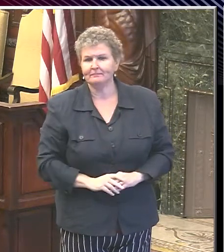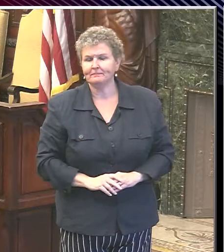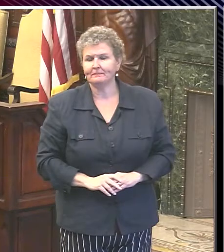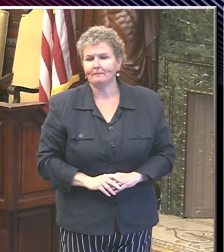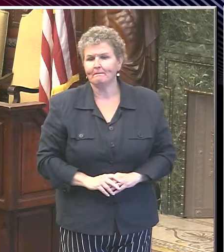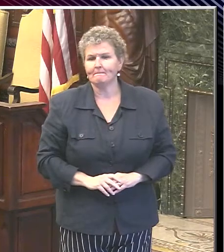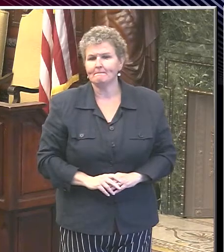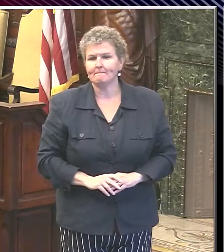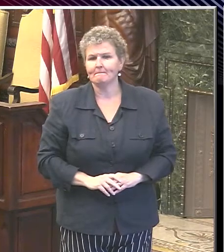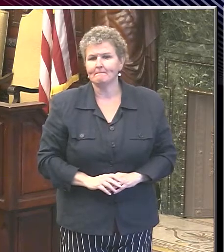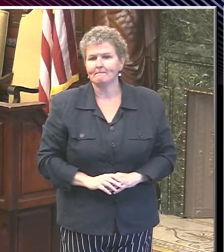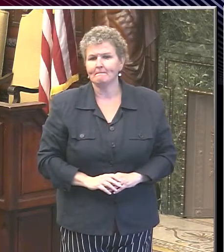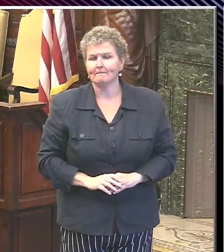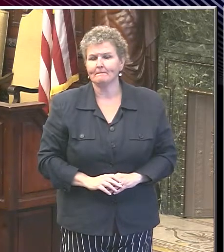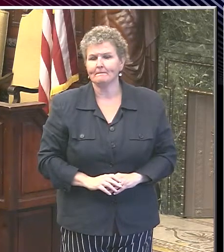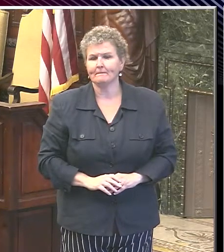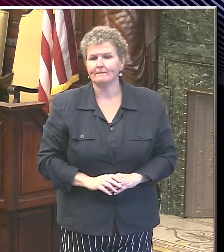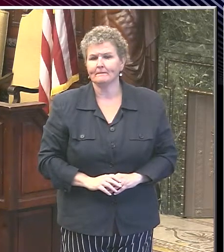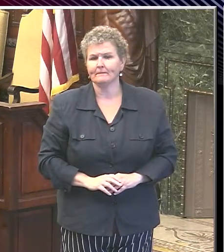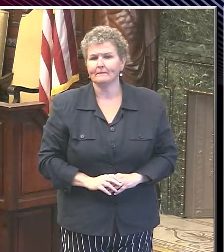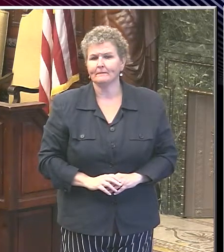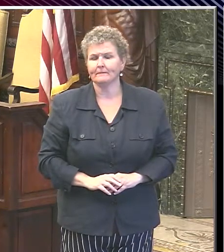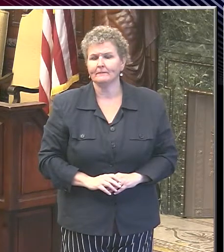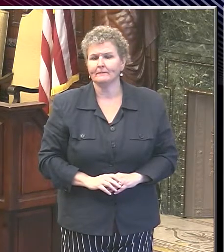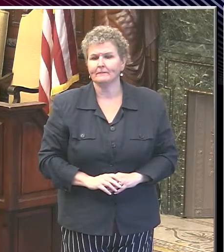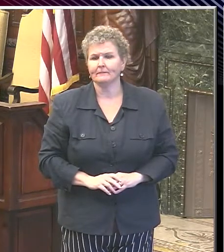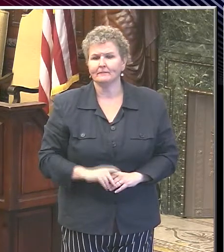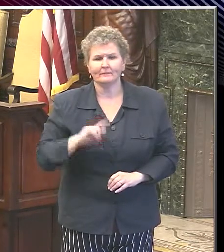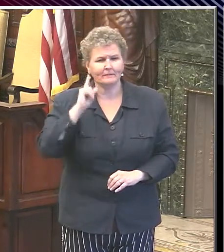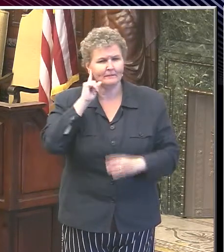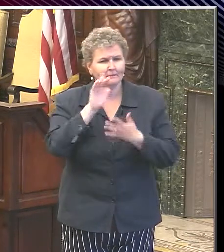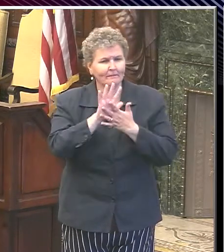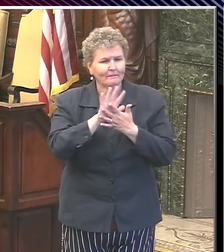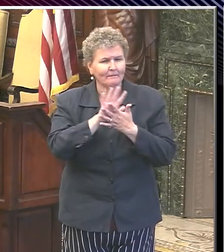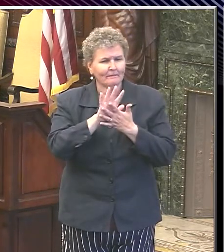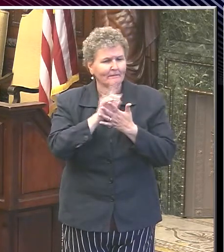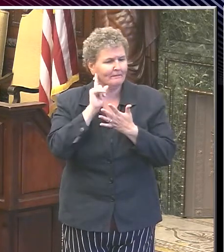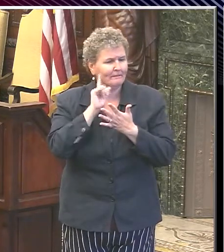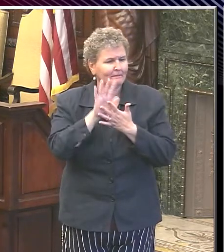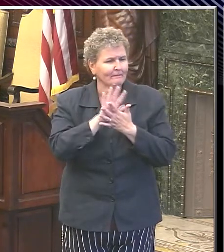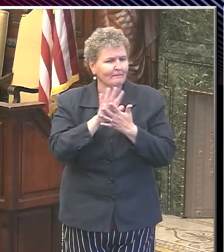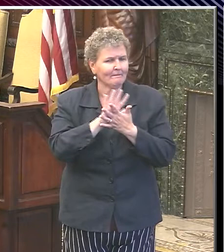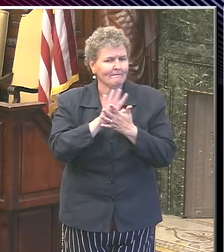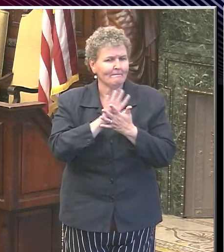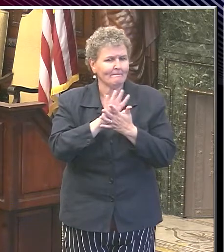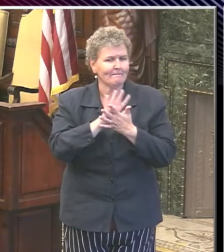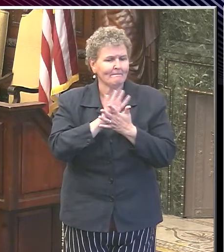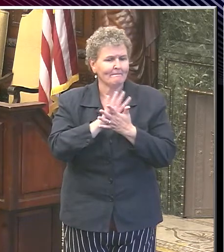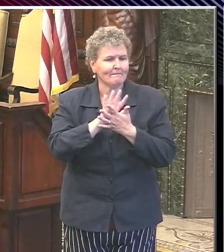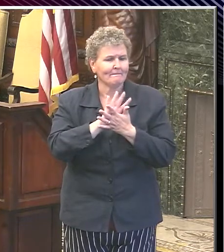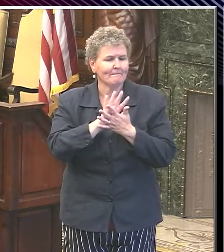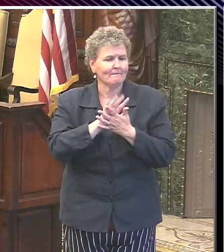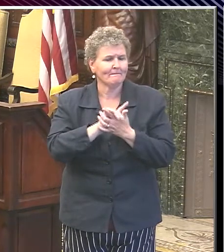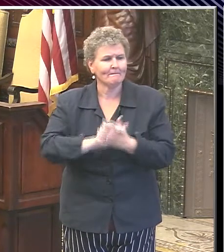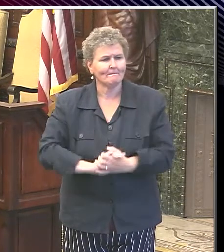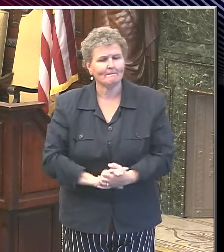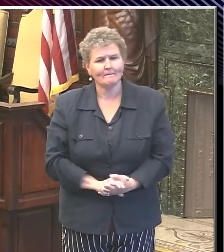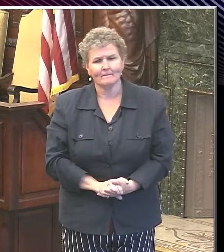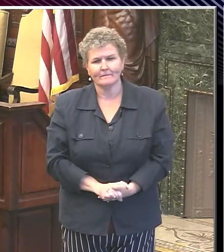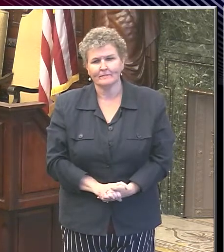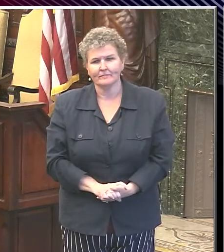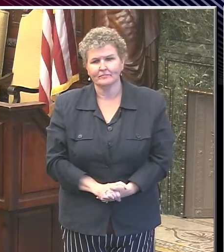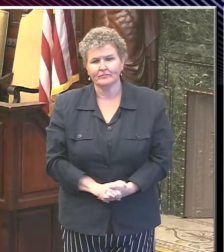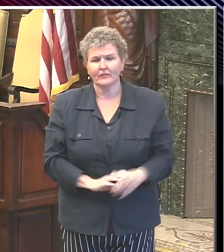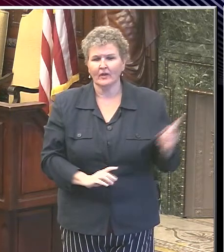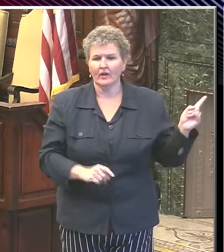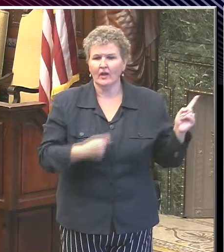this point and with parents who may be a little skeptical still about, should I send my kids somewhere? You know, how am I going to know they're going to be safe? My level of